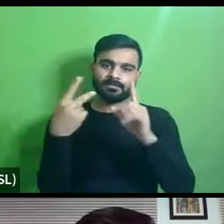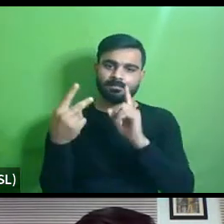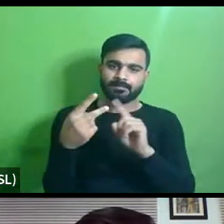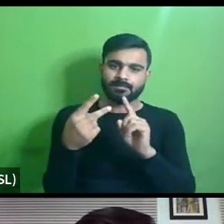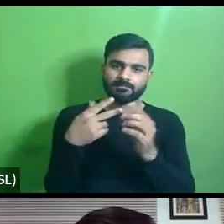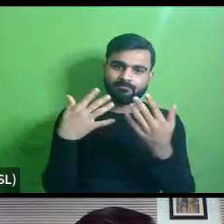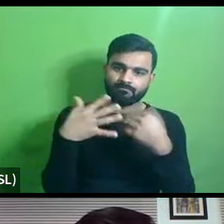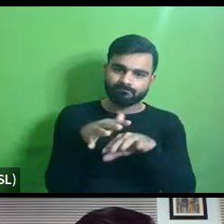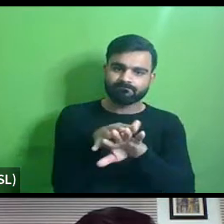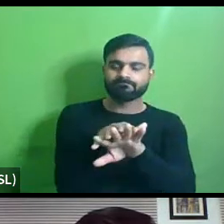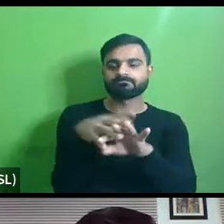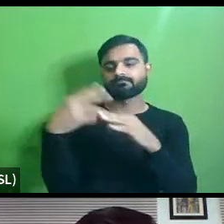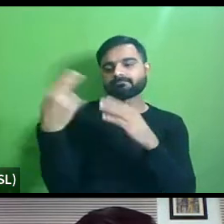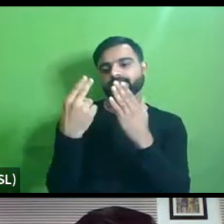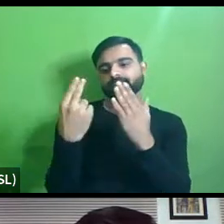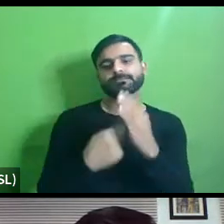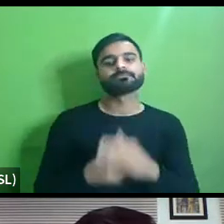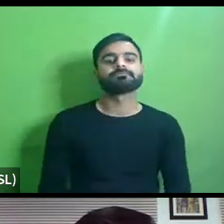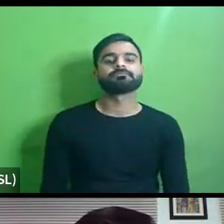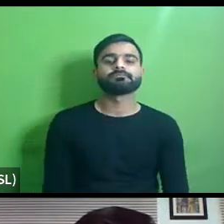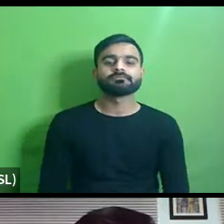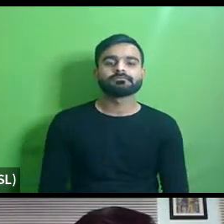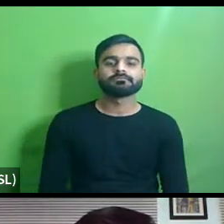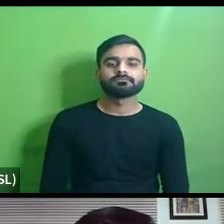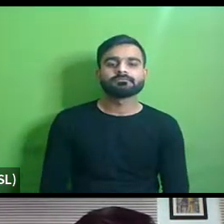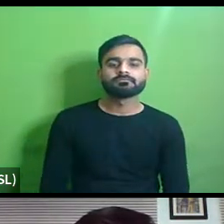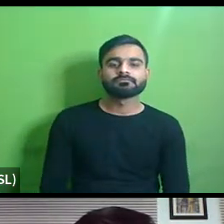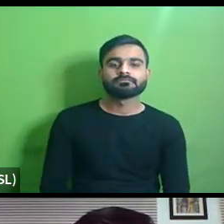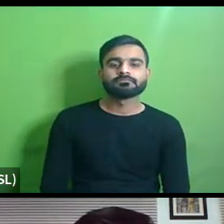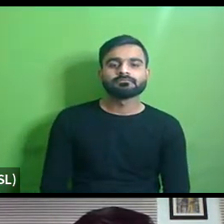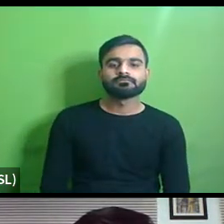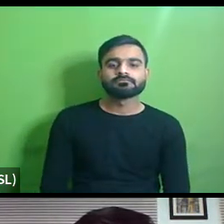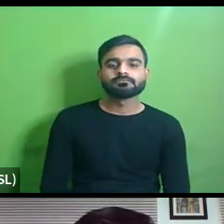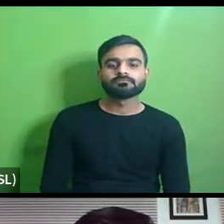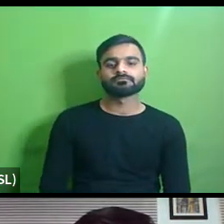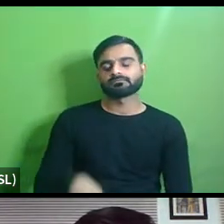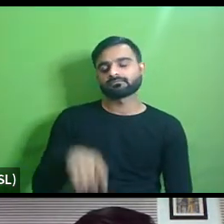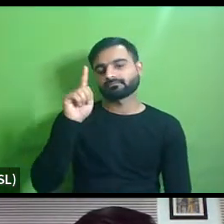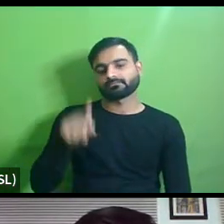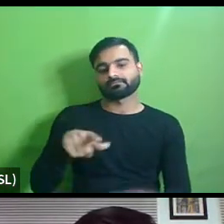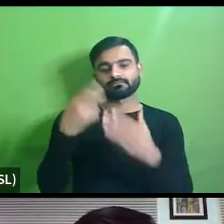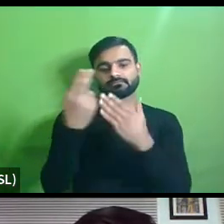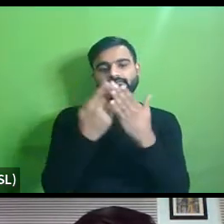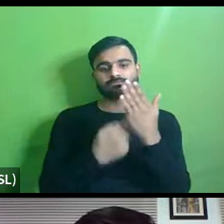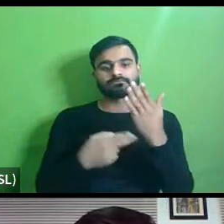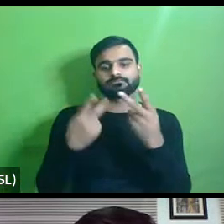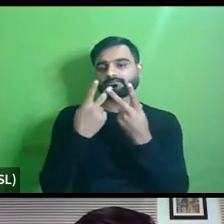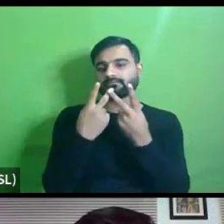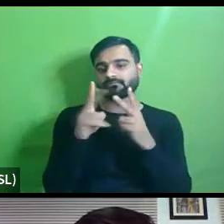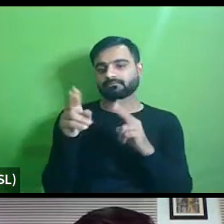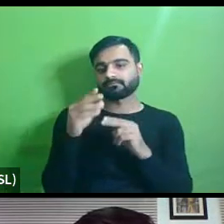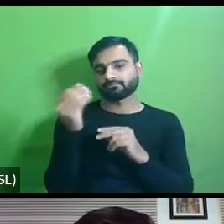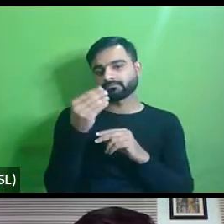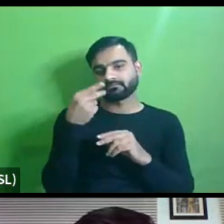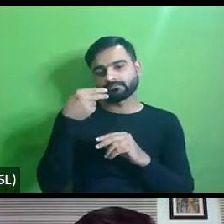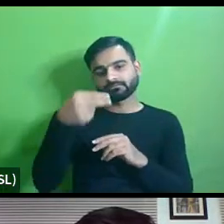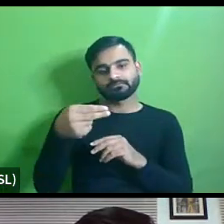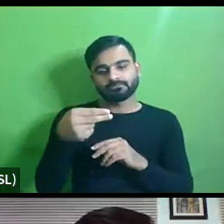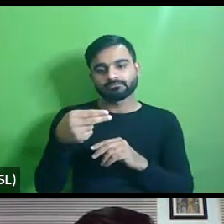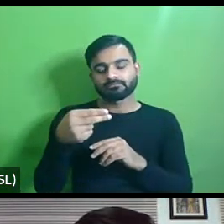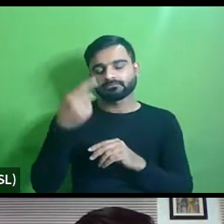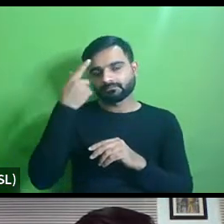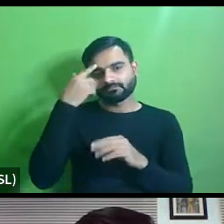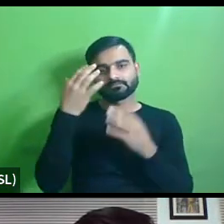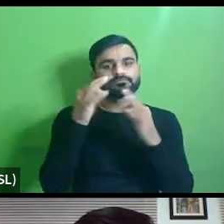inclusive design so uh the you know i think uh people-centric design is something that we are uh you know mindfully